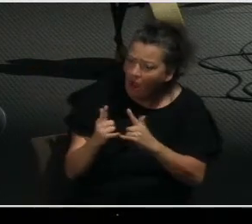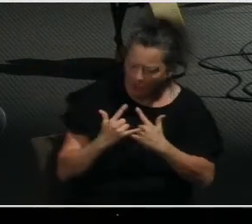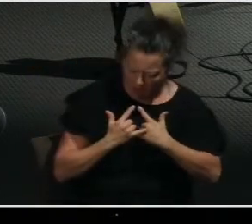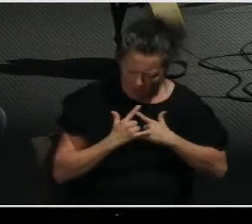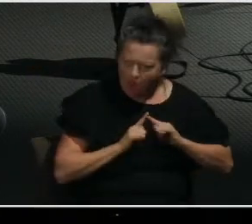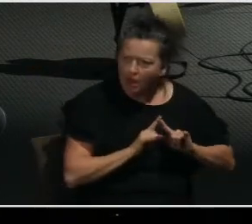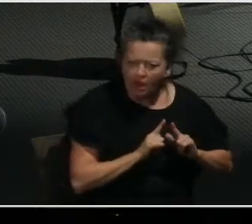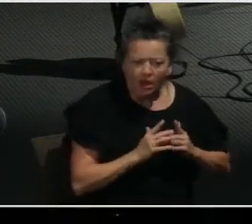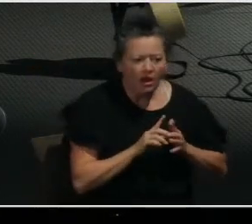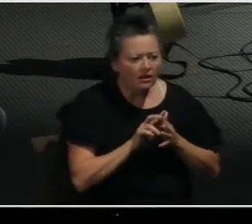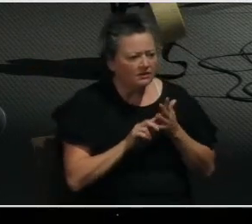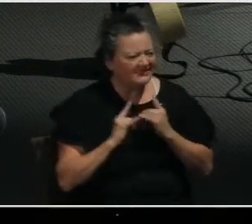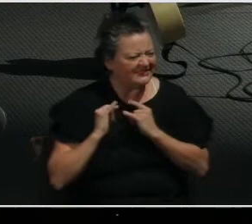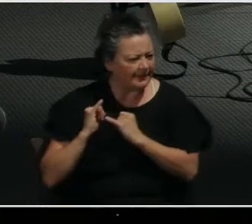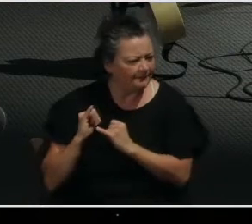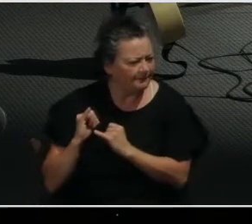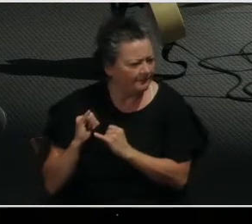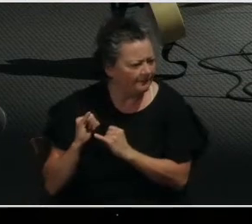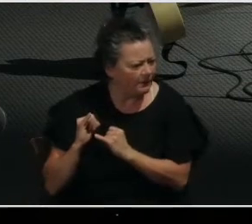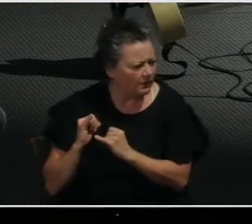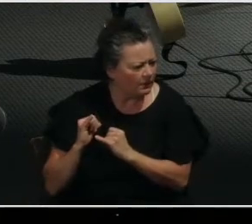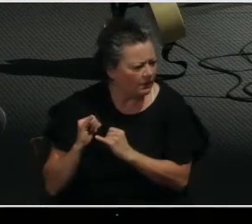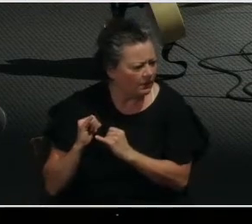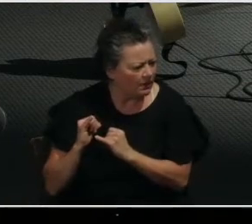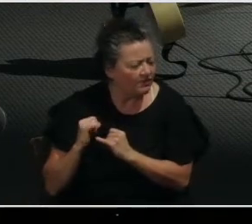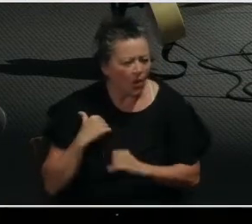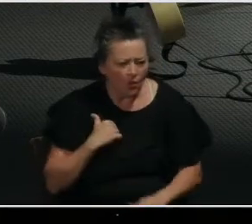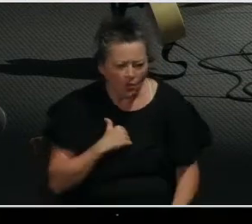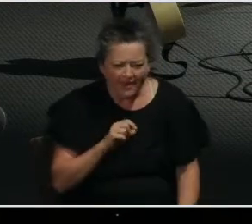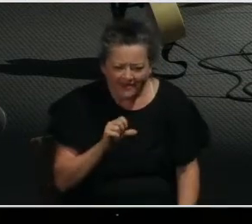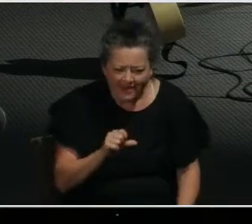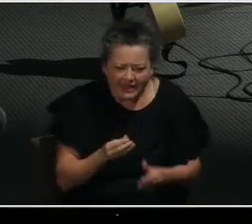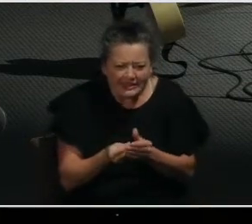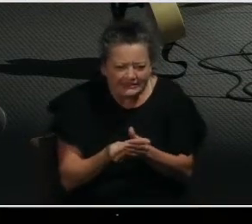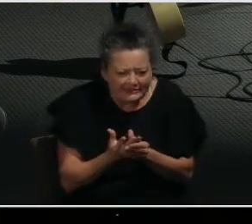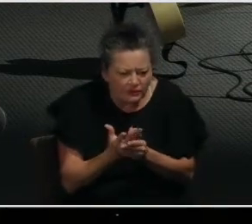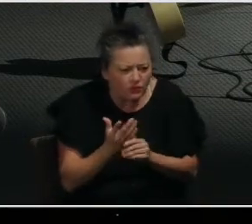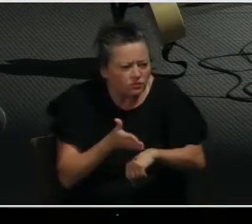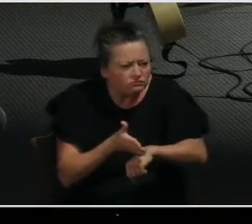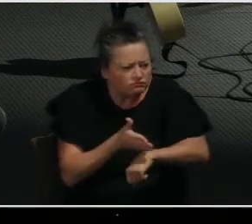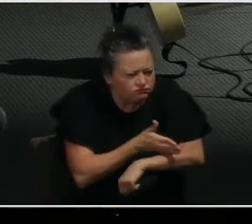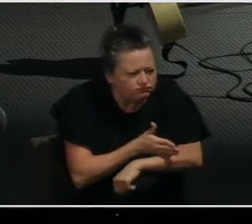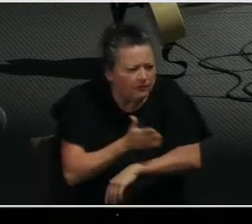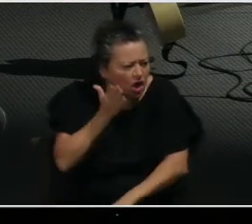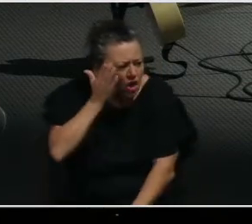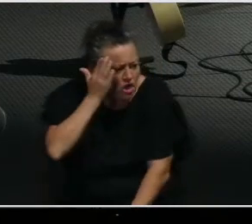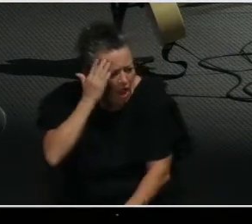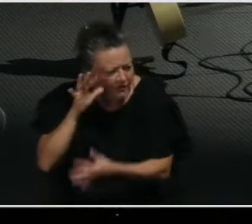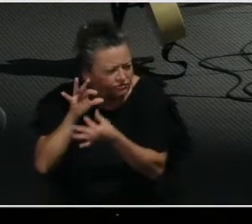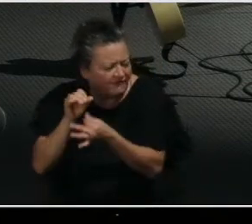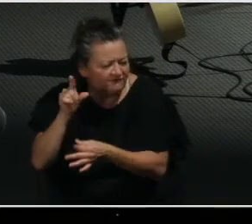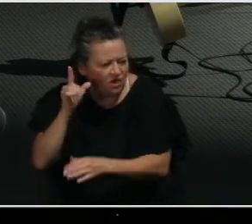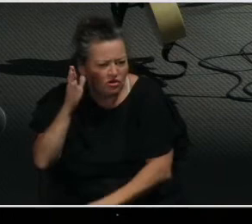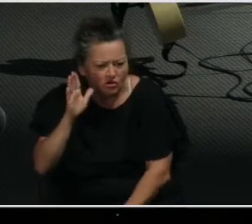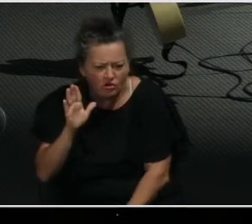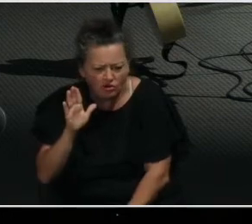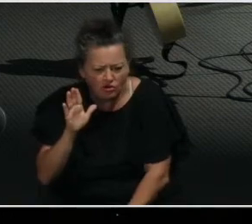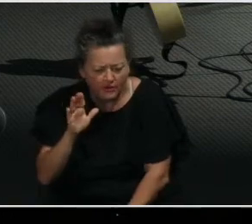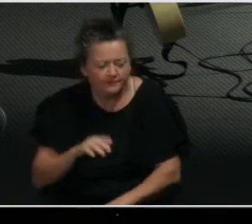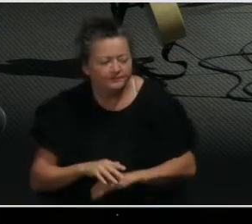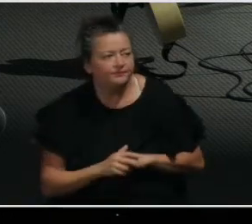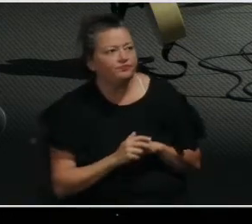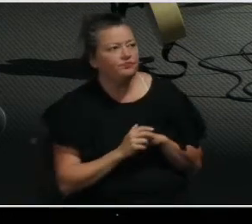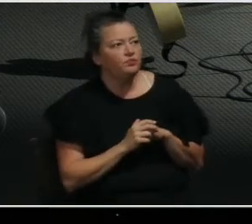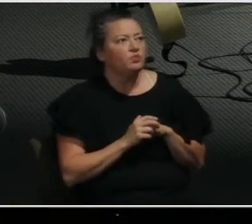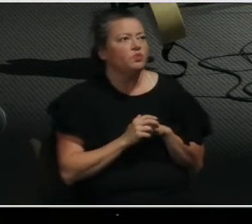in your life and your growth in the knowledge of God's will. What else does a life-pleasing to